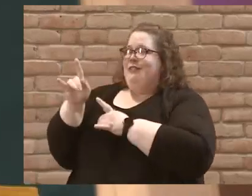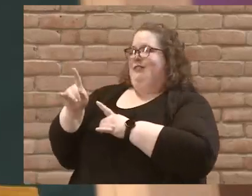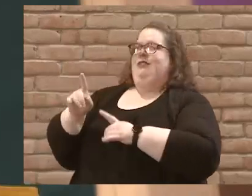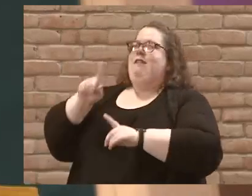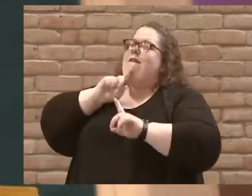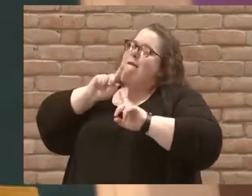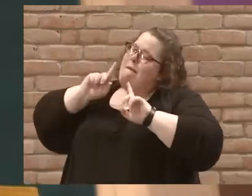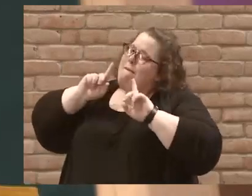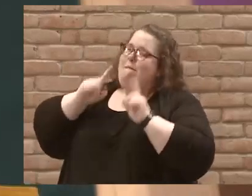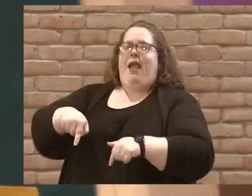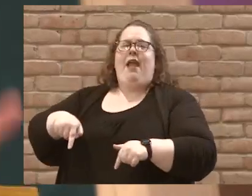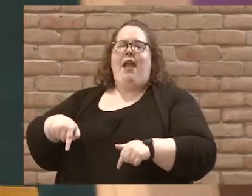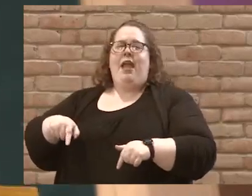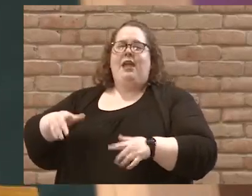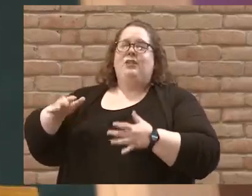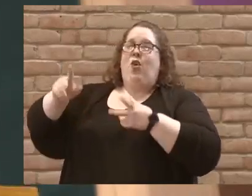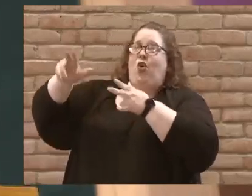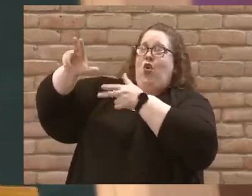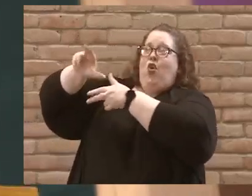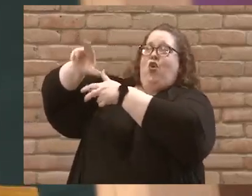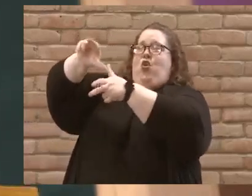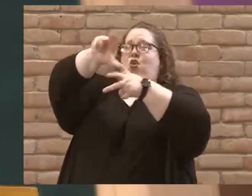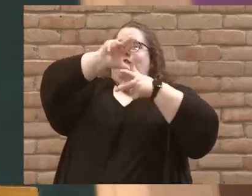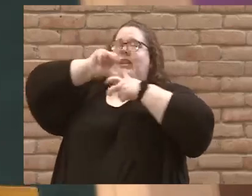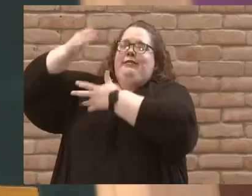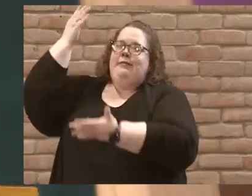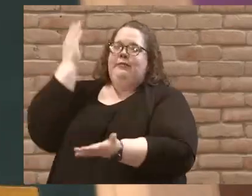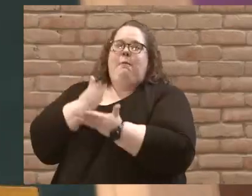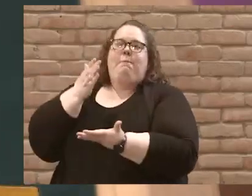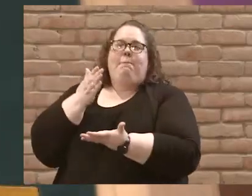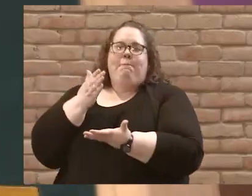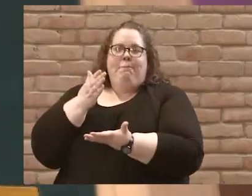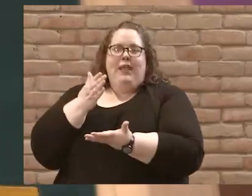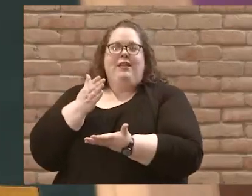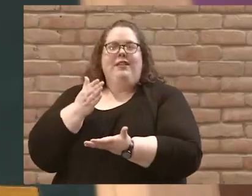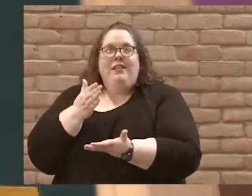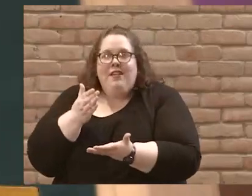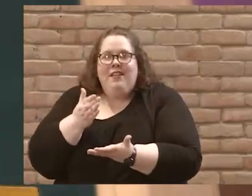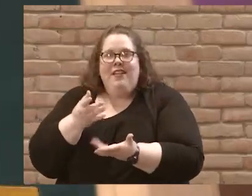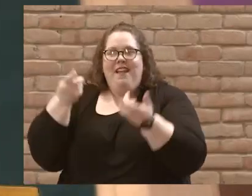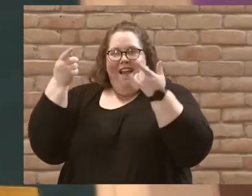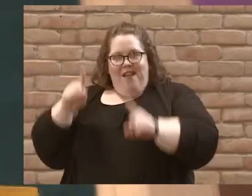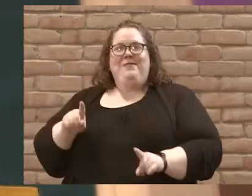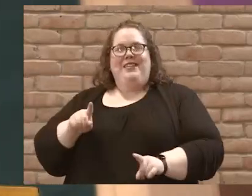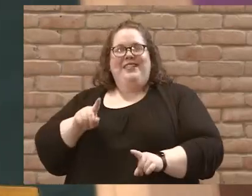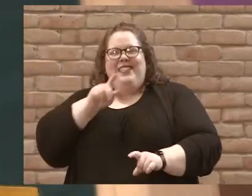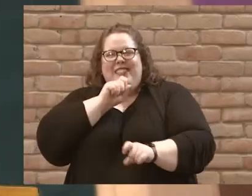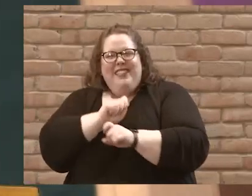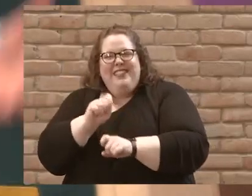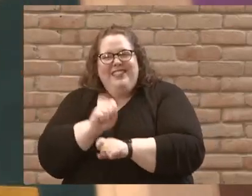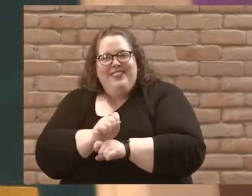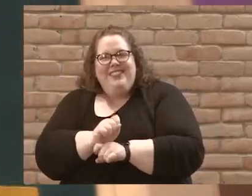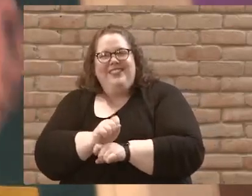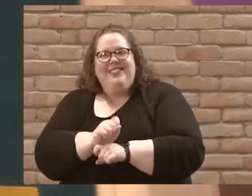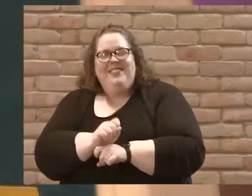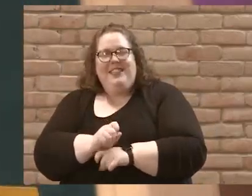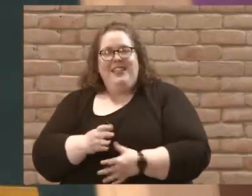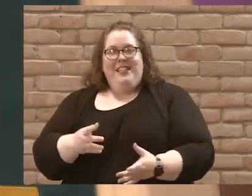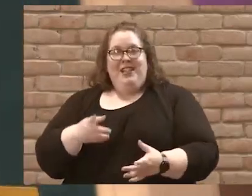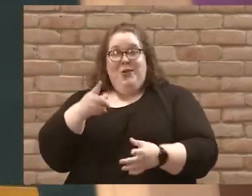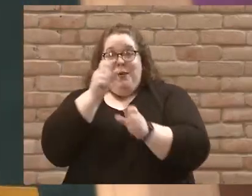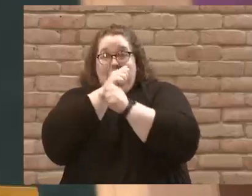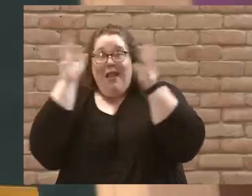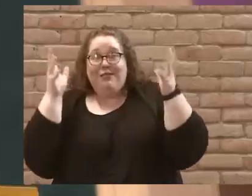commands a hurricane to stop. And it does. Can you